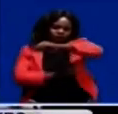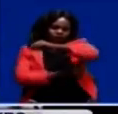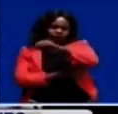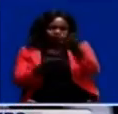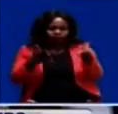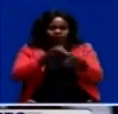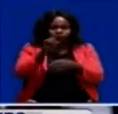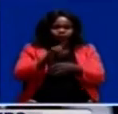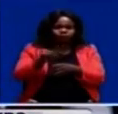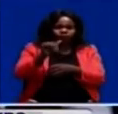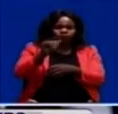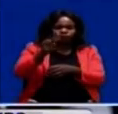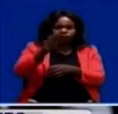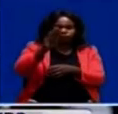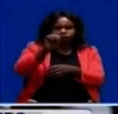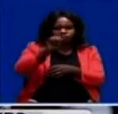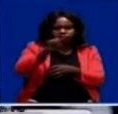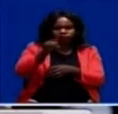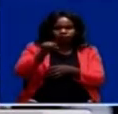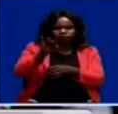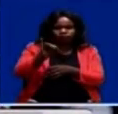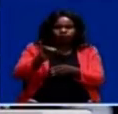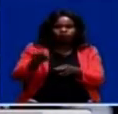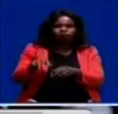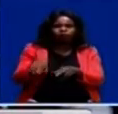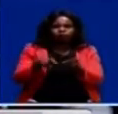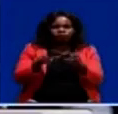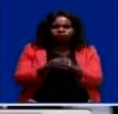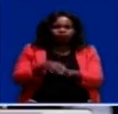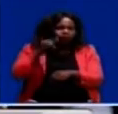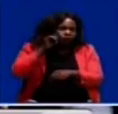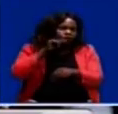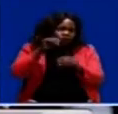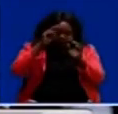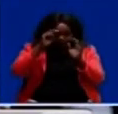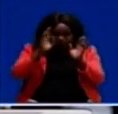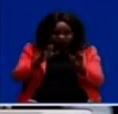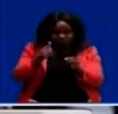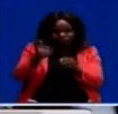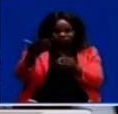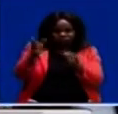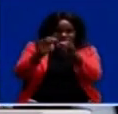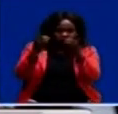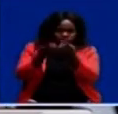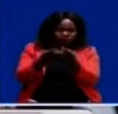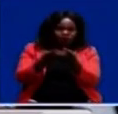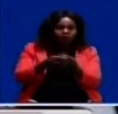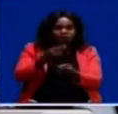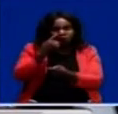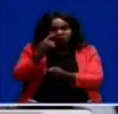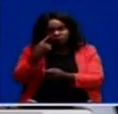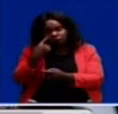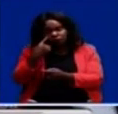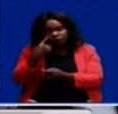Zambezi River. And the gender minister said she was in the district to inspect women's empowerment program. Find the good they have received